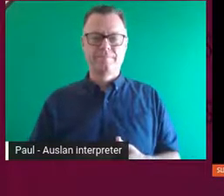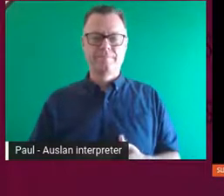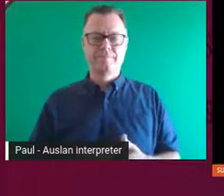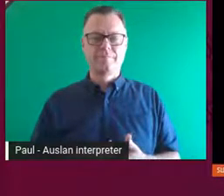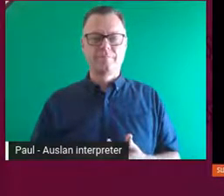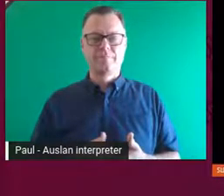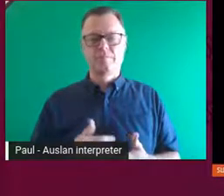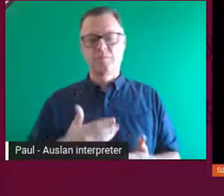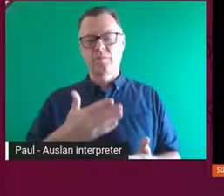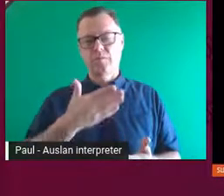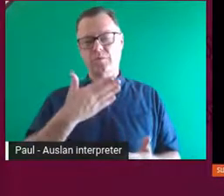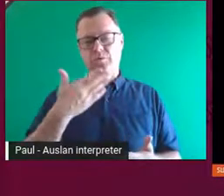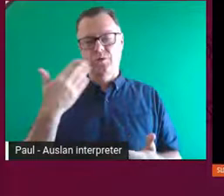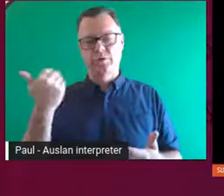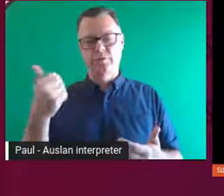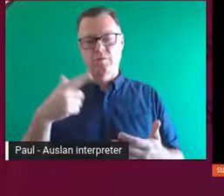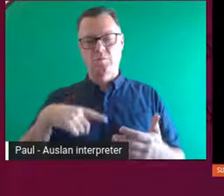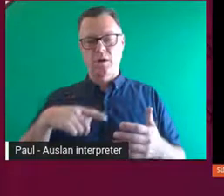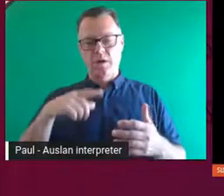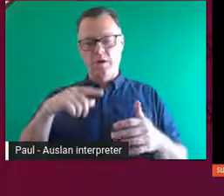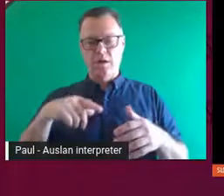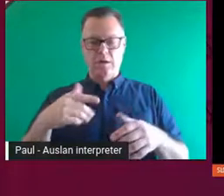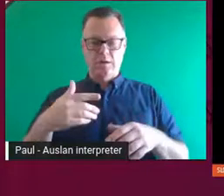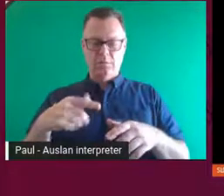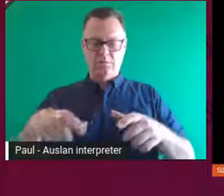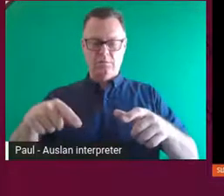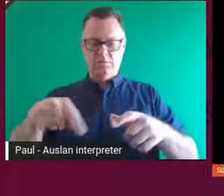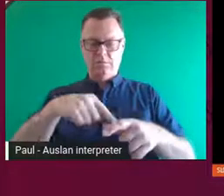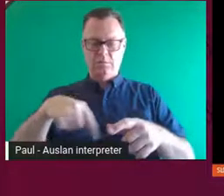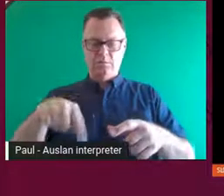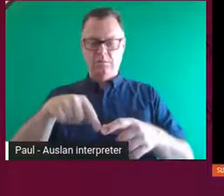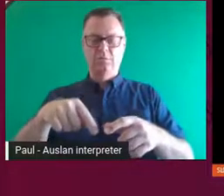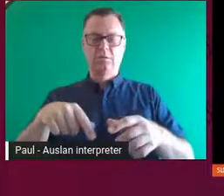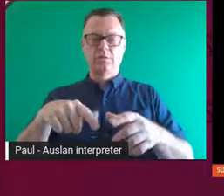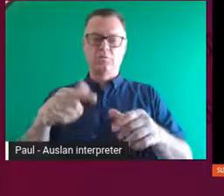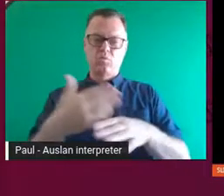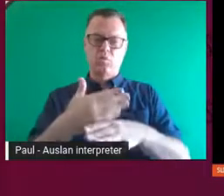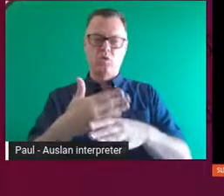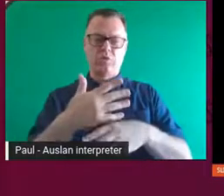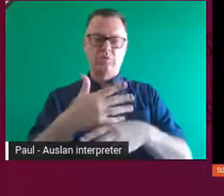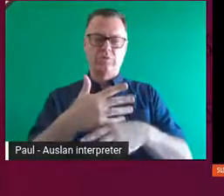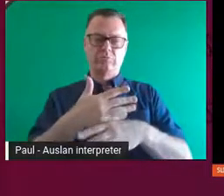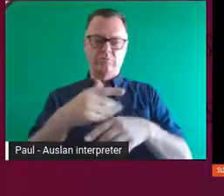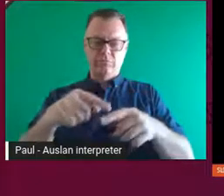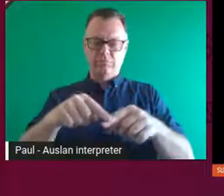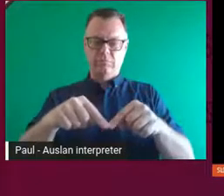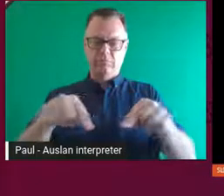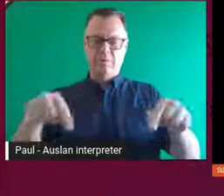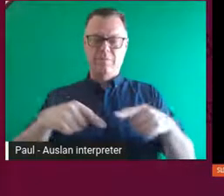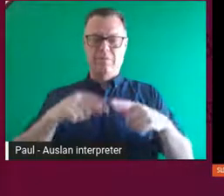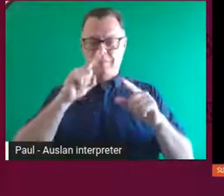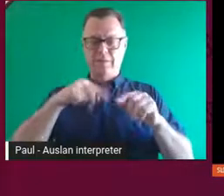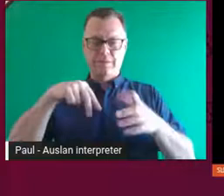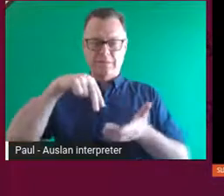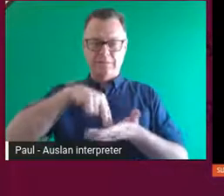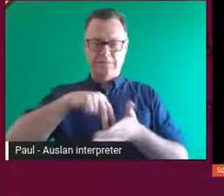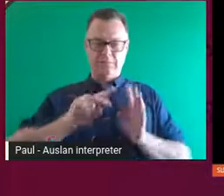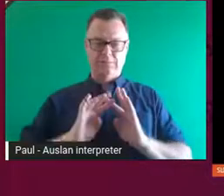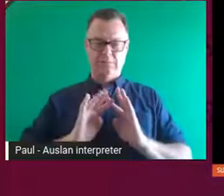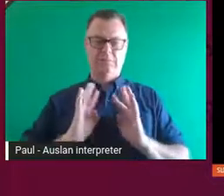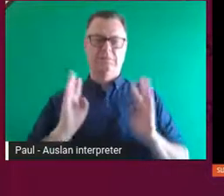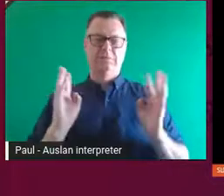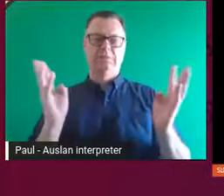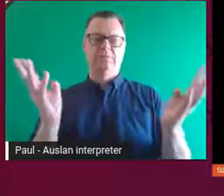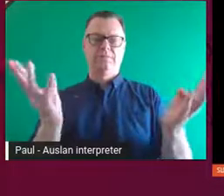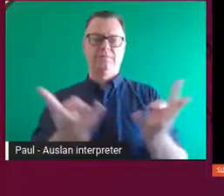beautiful kind of circular element around the work of people coming together to come and talk and connect with people. If we go